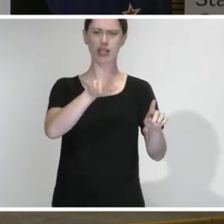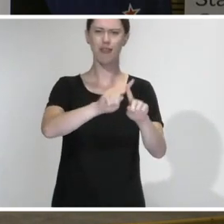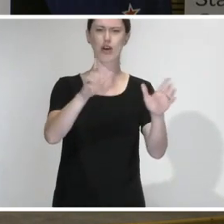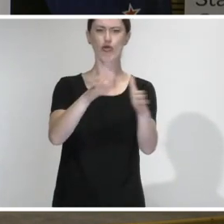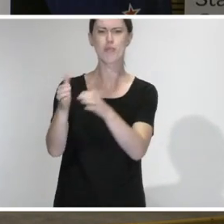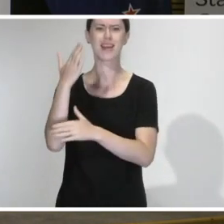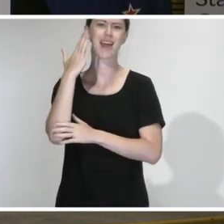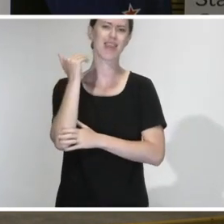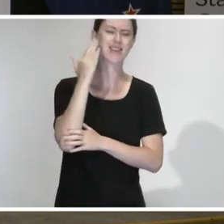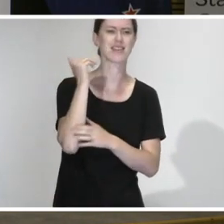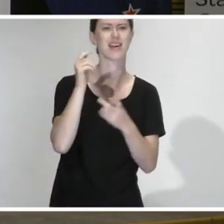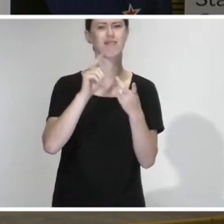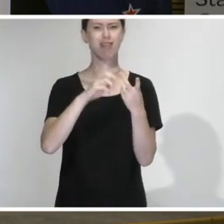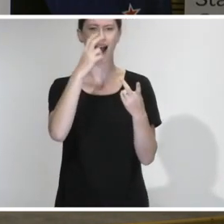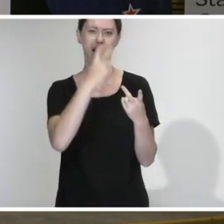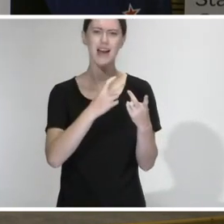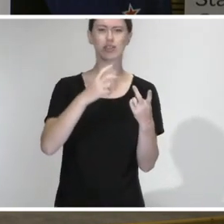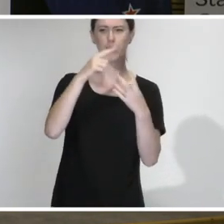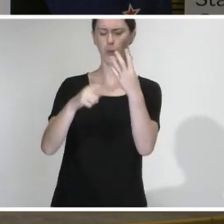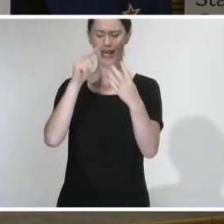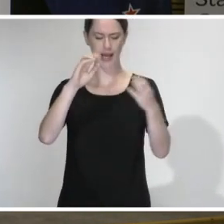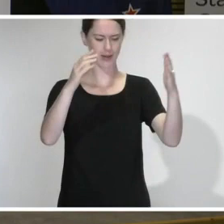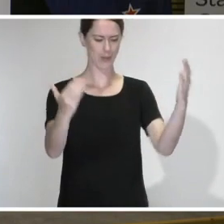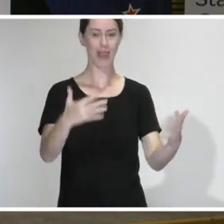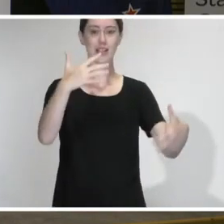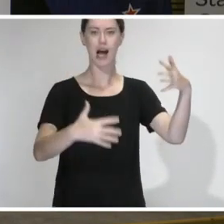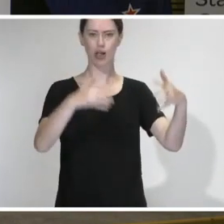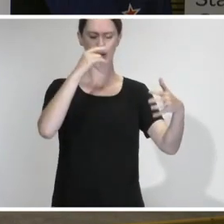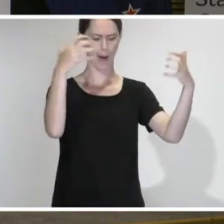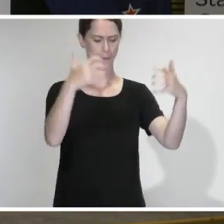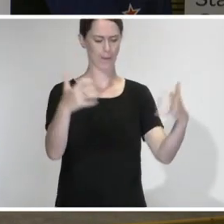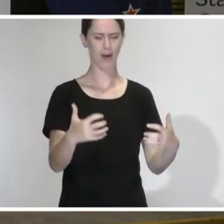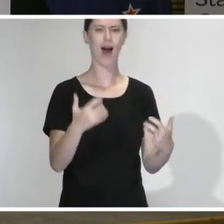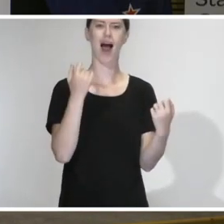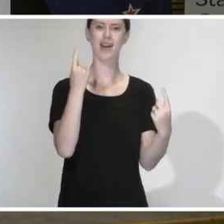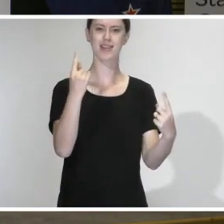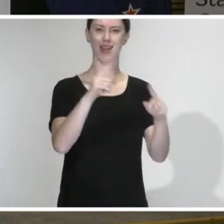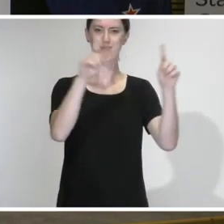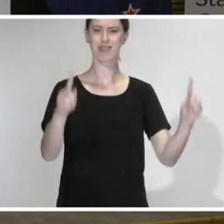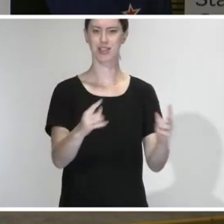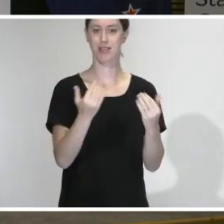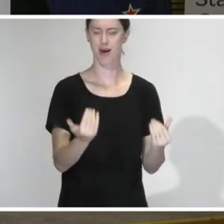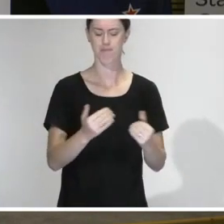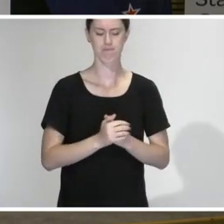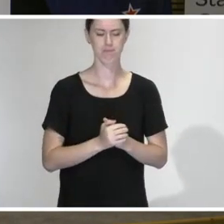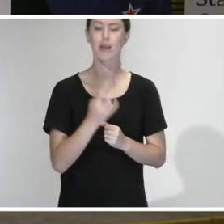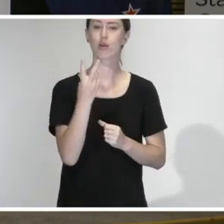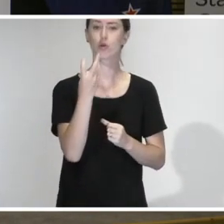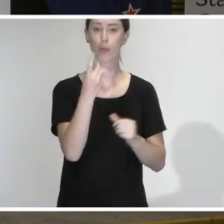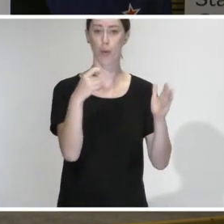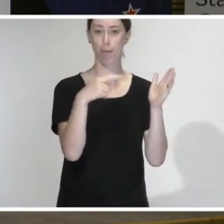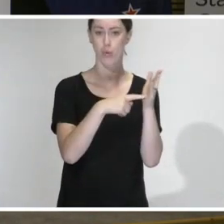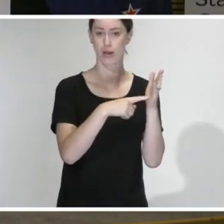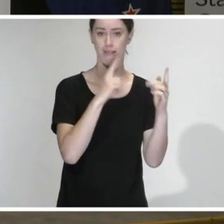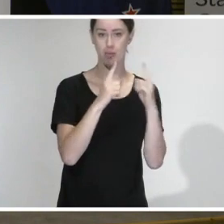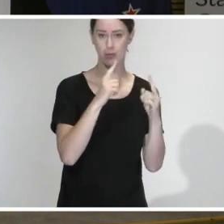ethnicity, by age group and so on. So that will help us get a good understanding. There are two other important pieces of